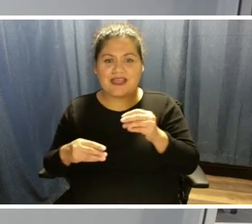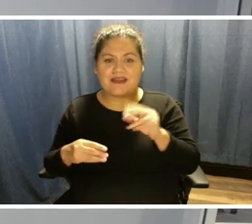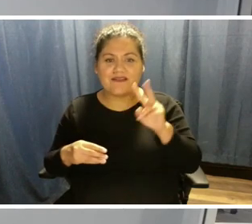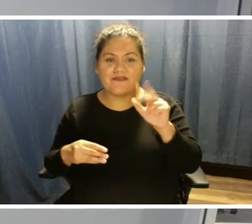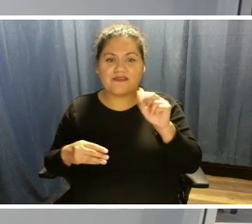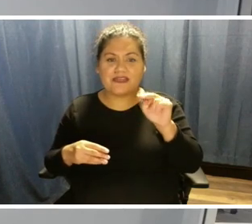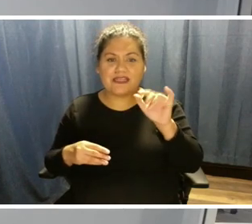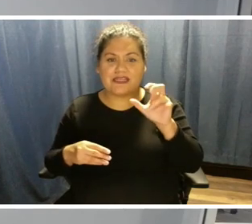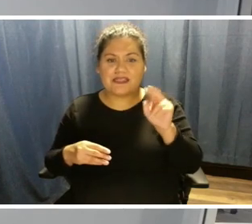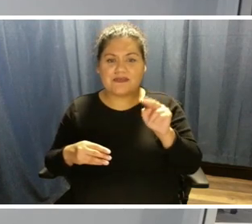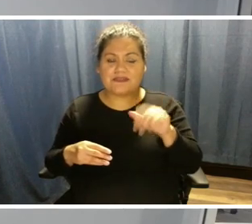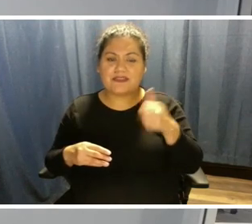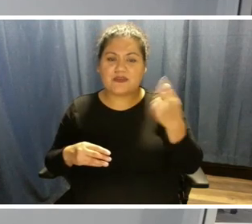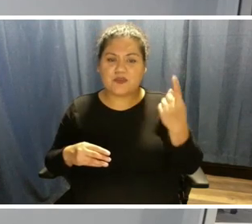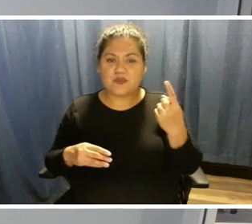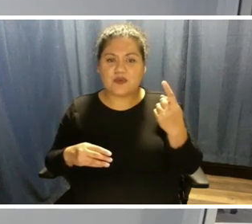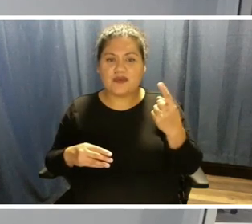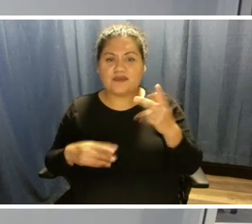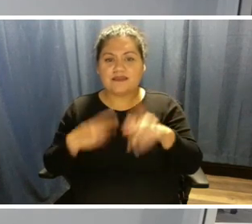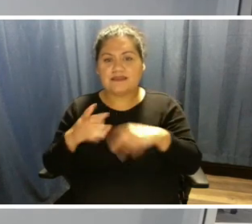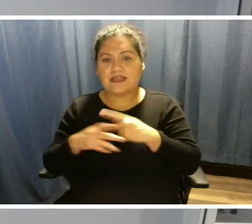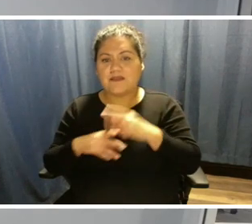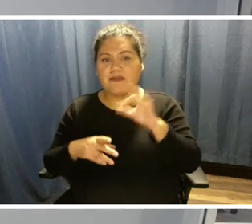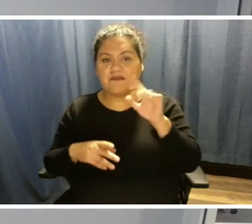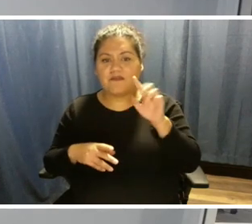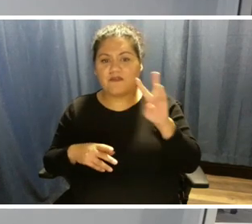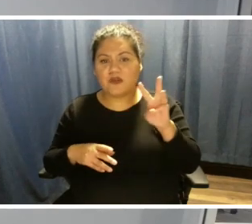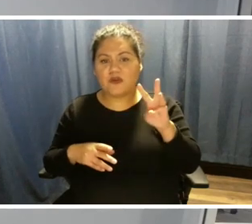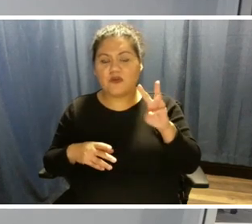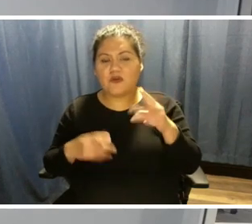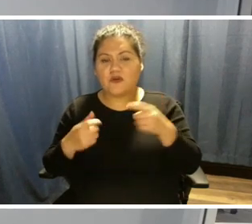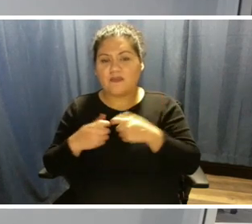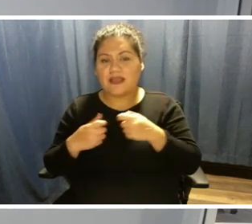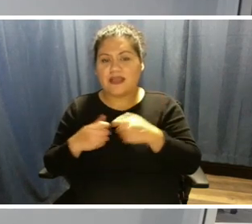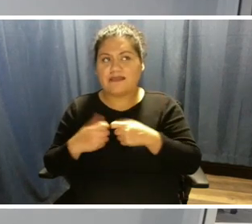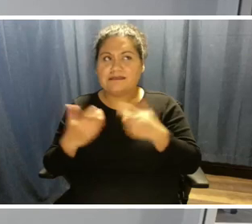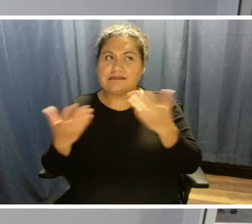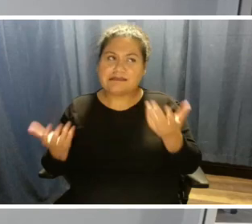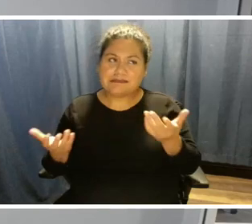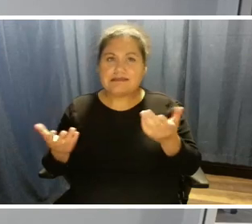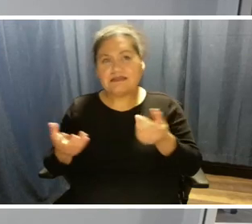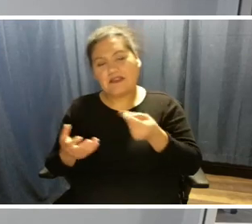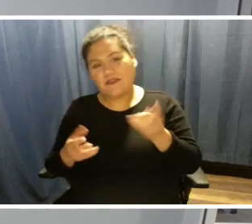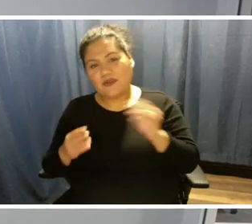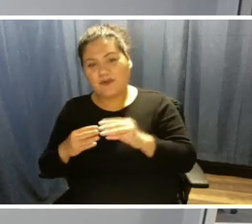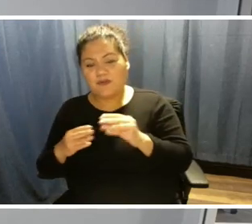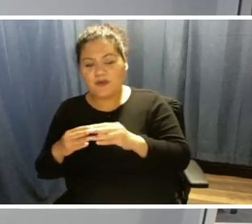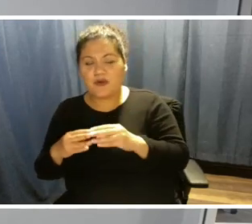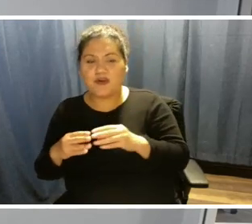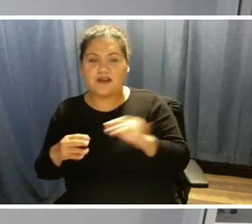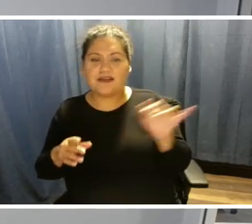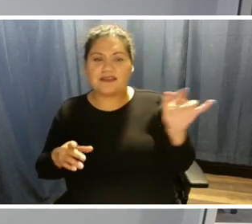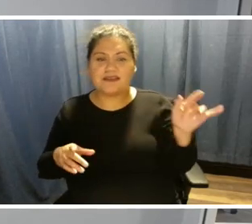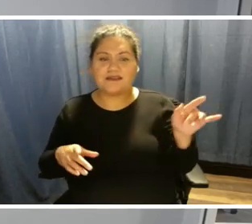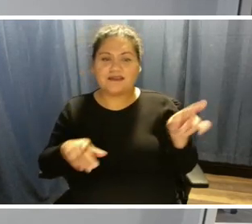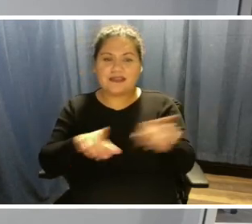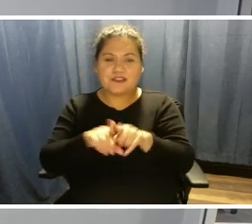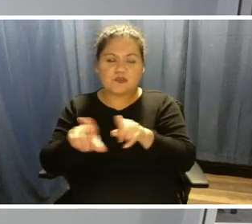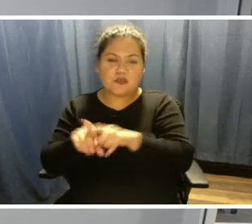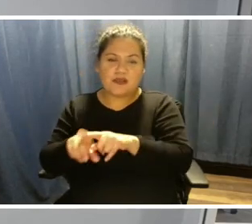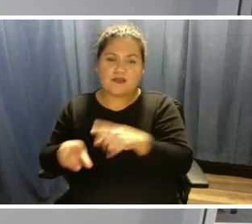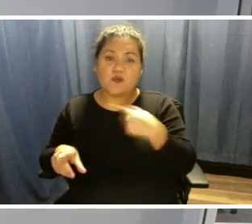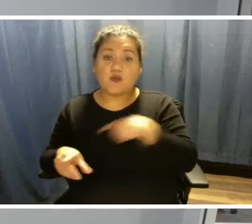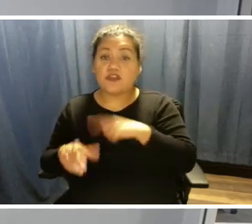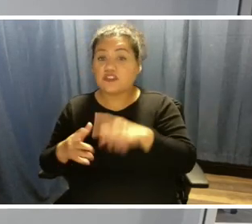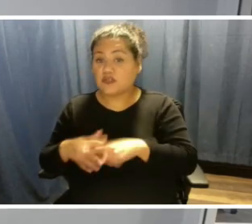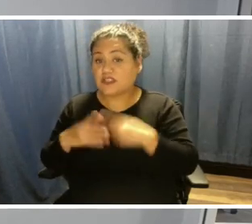type of flow battery. So there's a couple more, I think, out there as well. We're starting to look